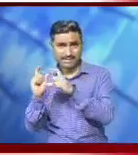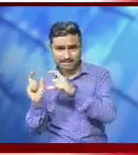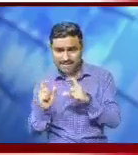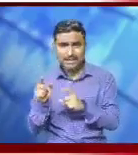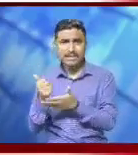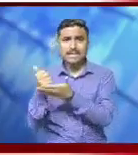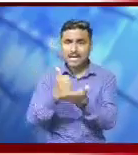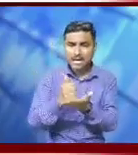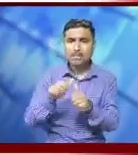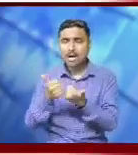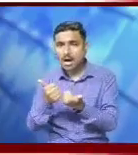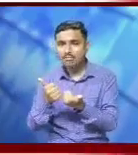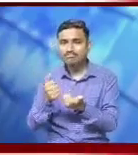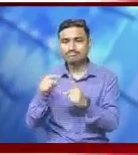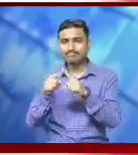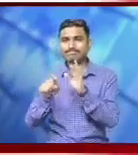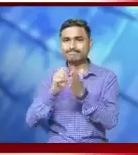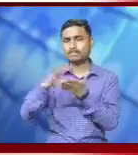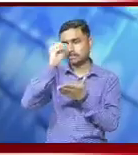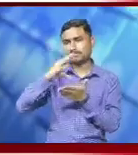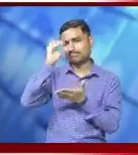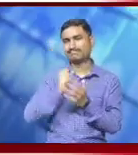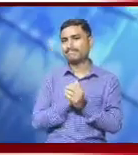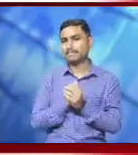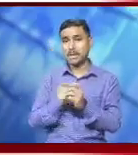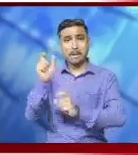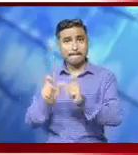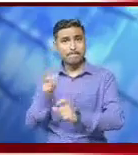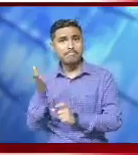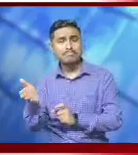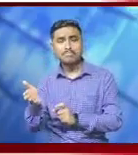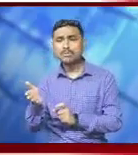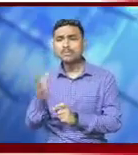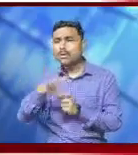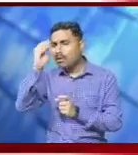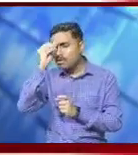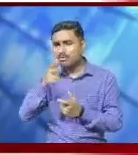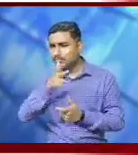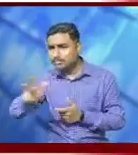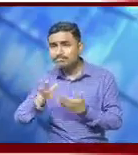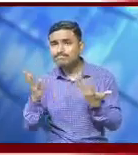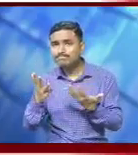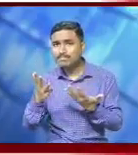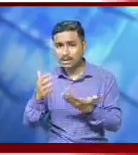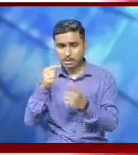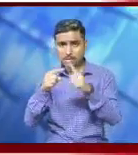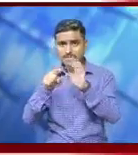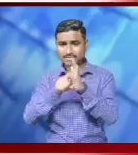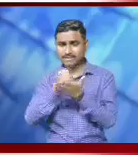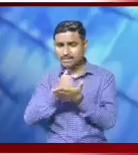responsibility of supporting the sustainable livelihood of rural people through scientific beekeeping.